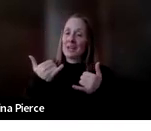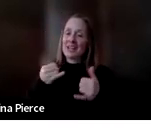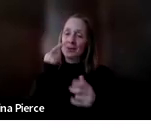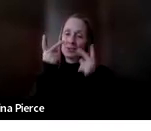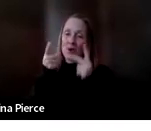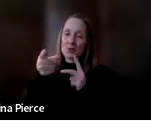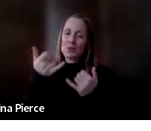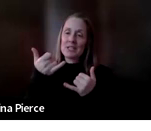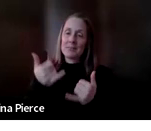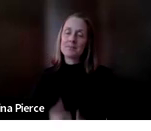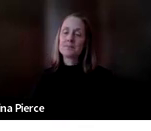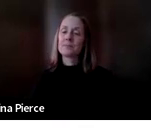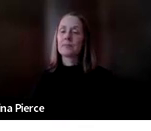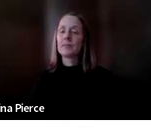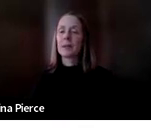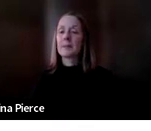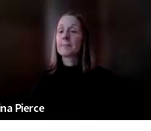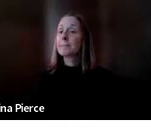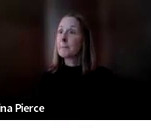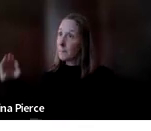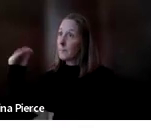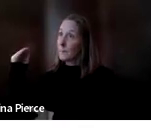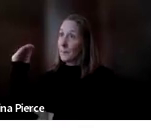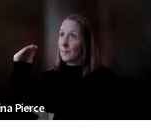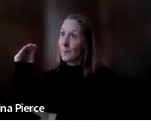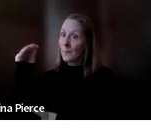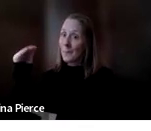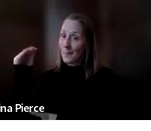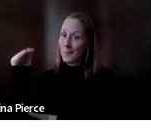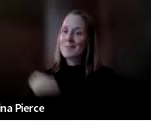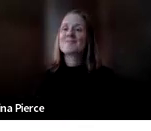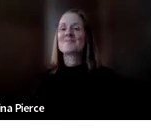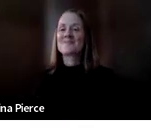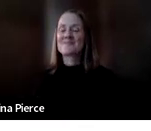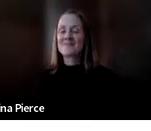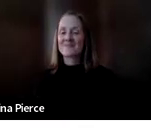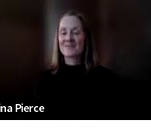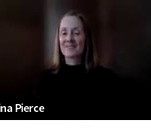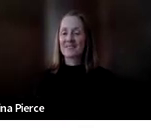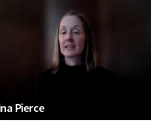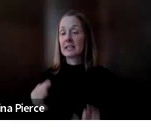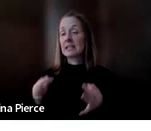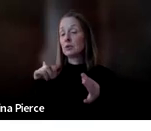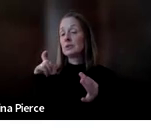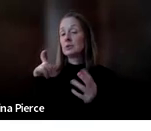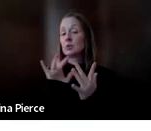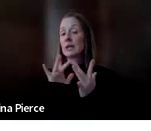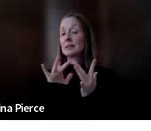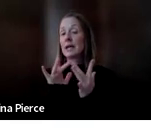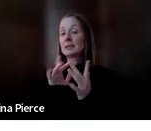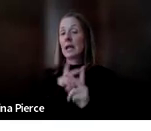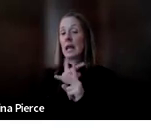I see her nodding her head. She's like, yes. Yes. Awesome. If you need to contact our lending library,